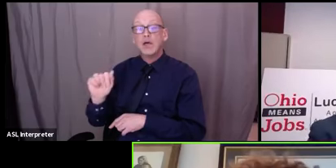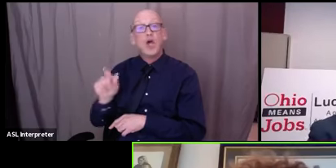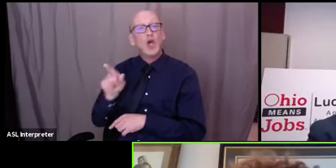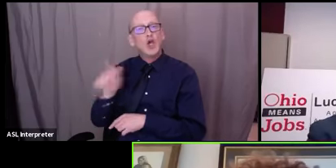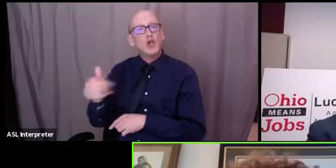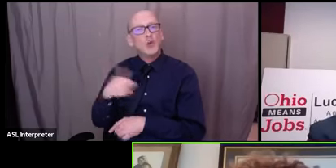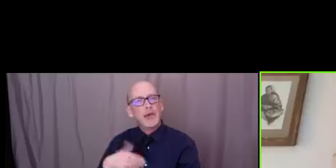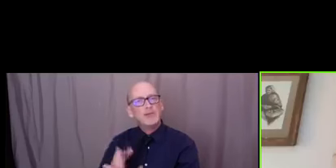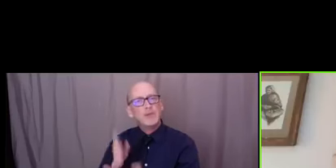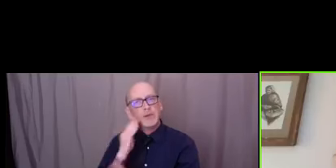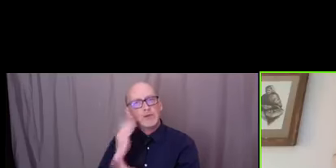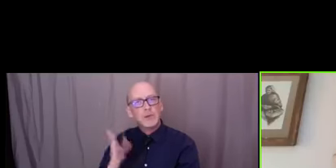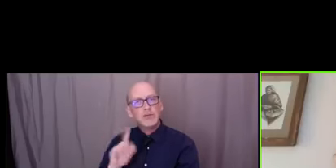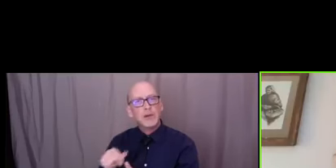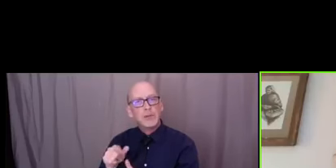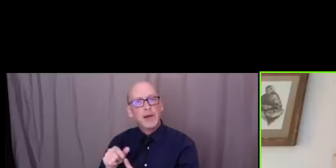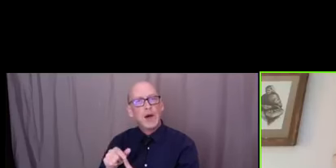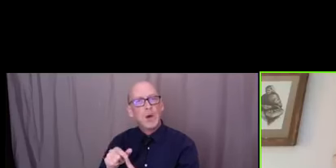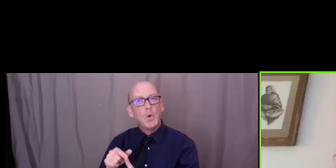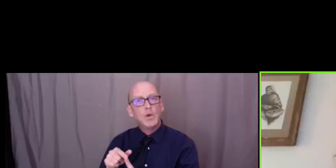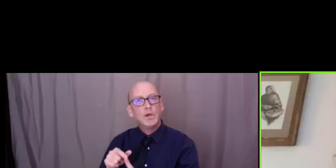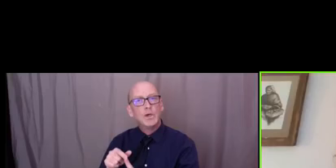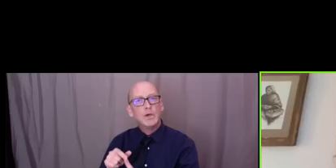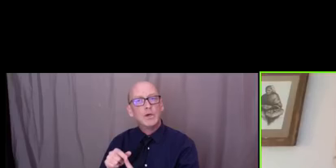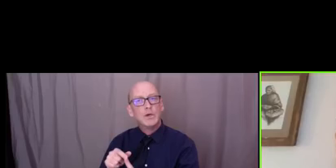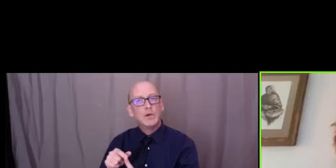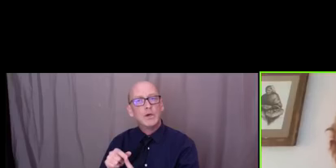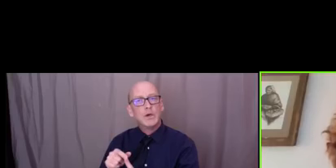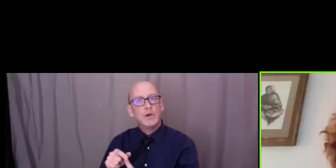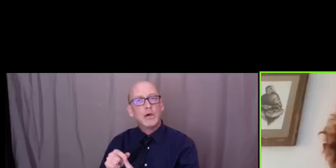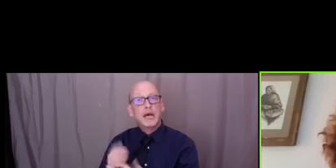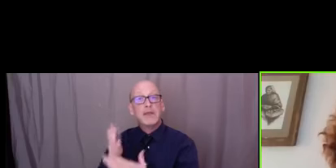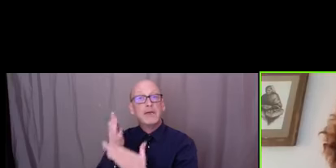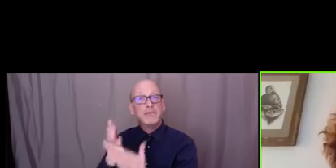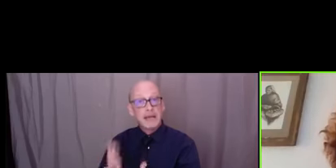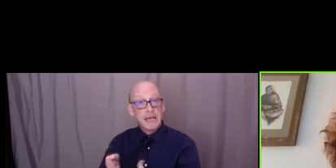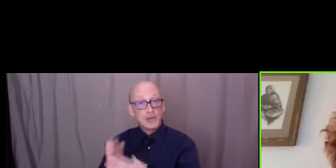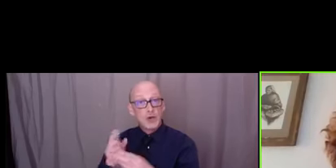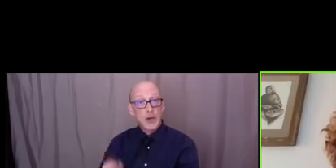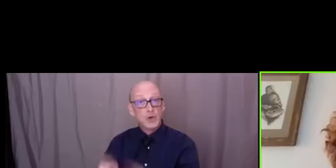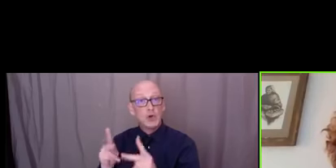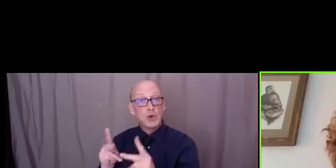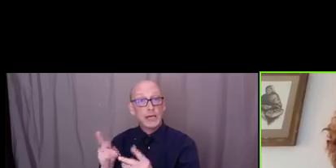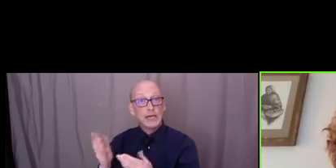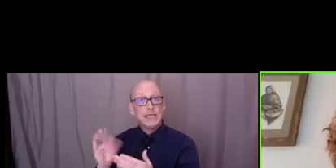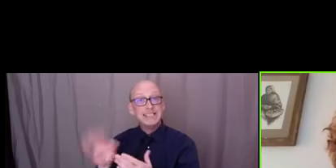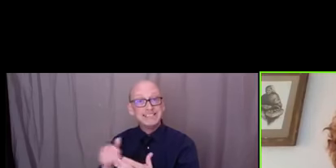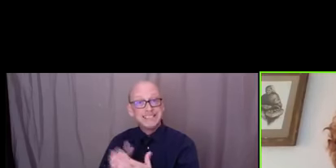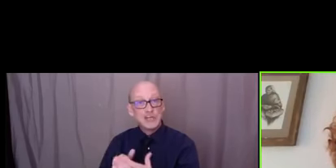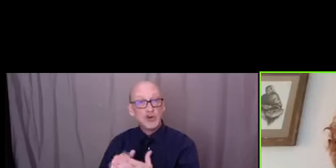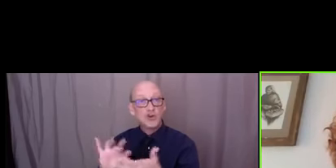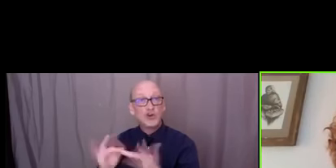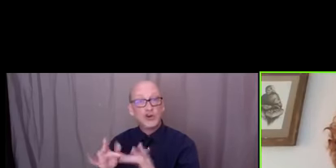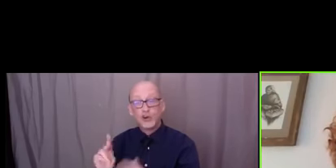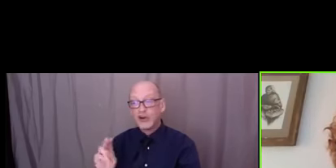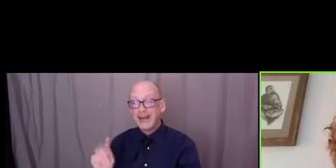information on the um the financial opportunity center network yes